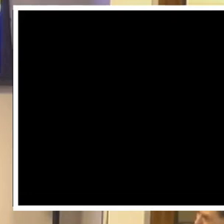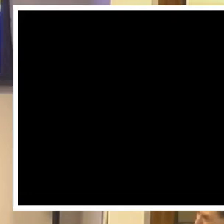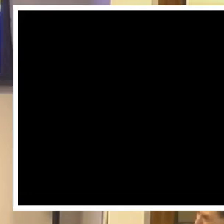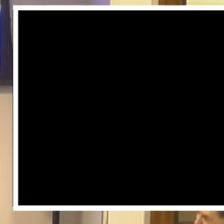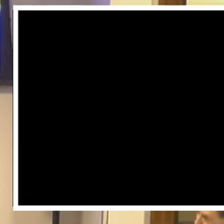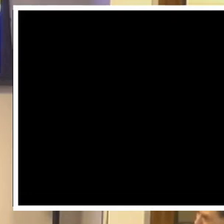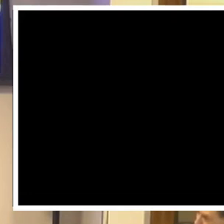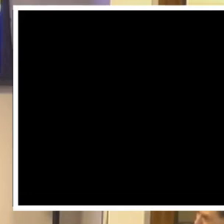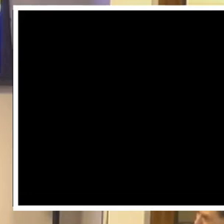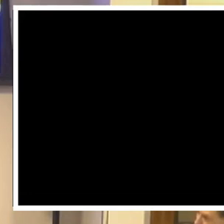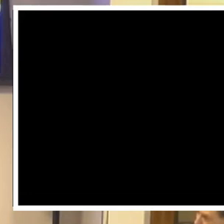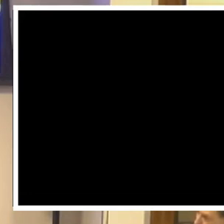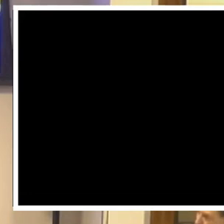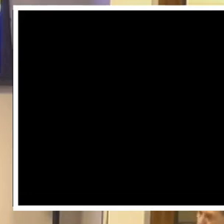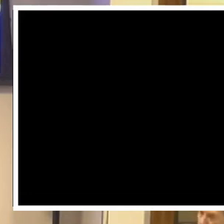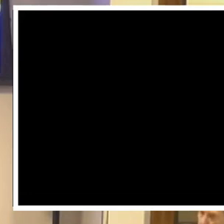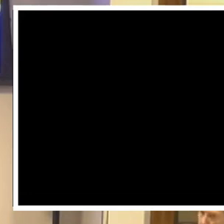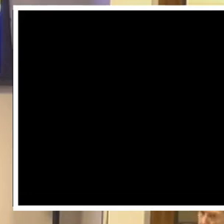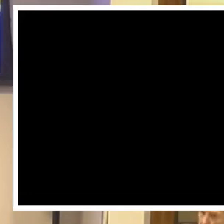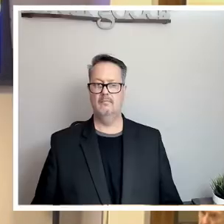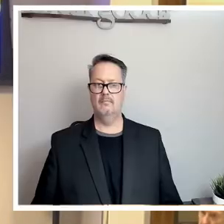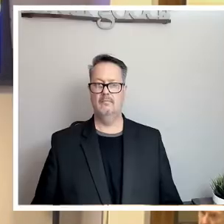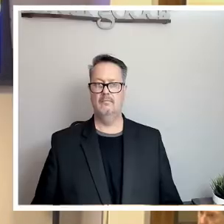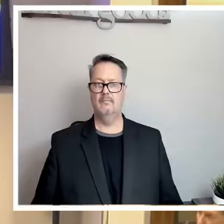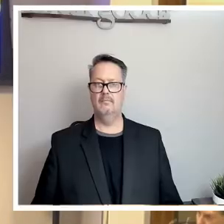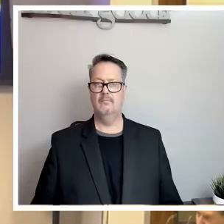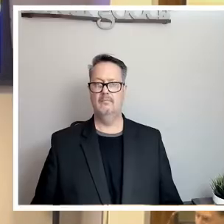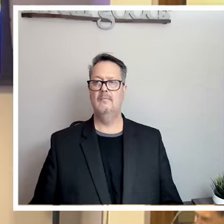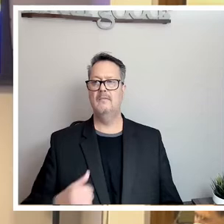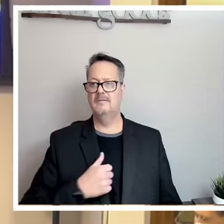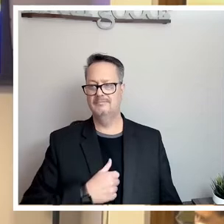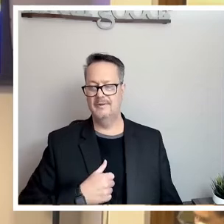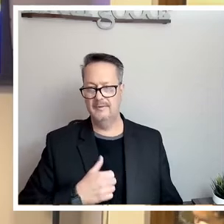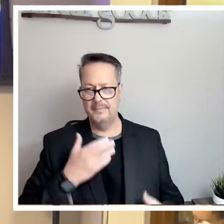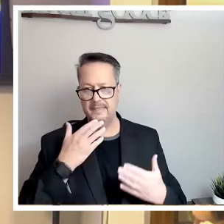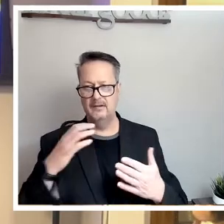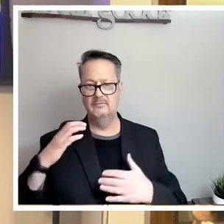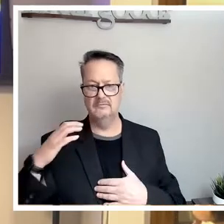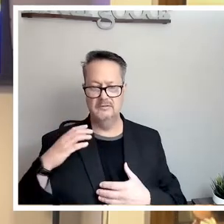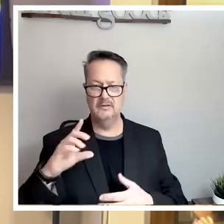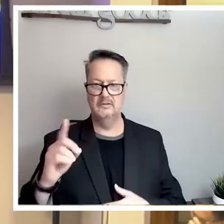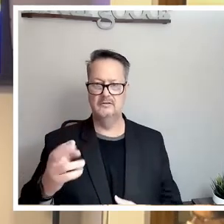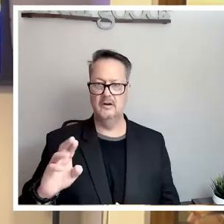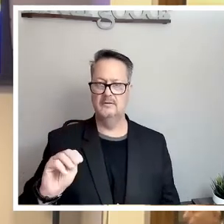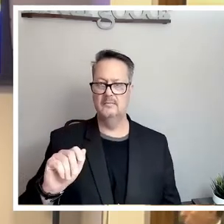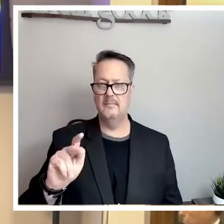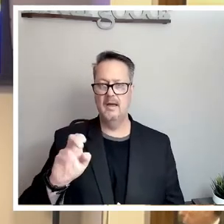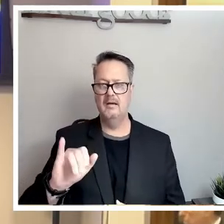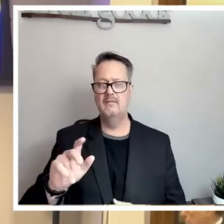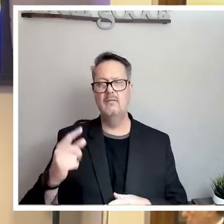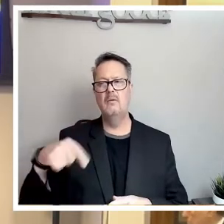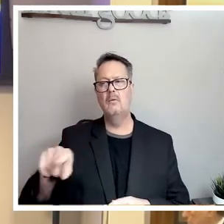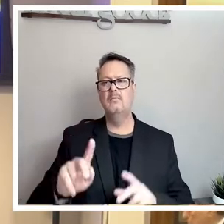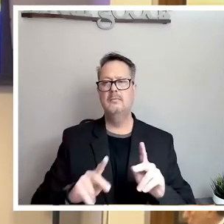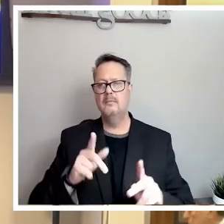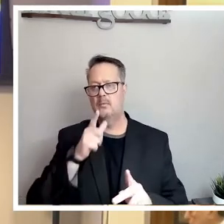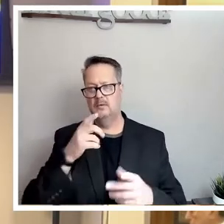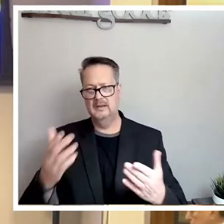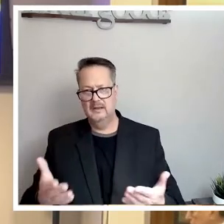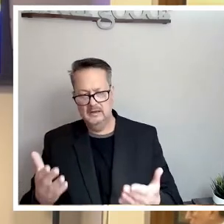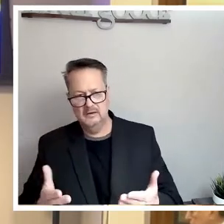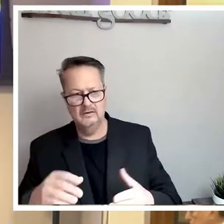Ms. Thank you, Chair Dr. Mackey. For those who are in attendance in the auditorium, we want to review the evacuation